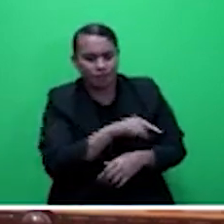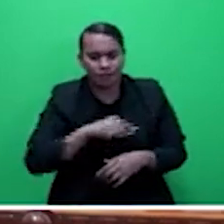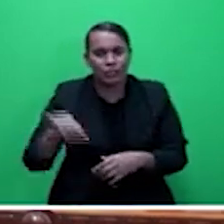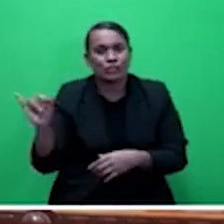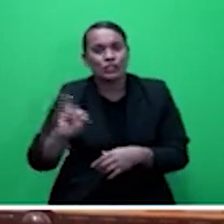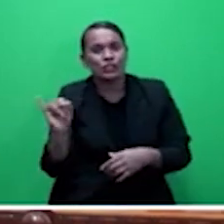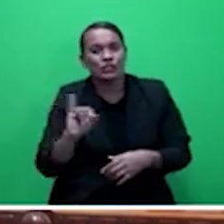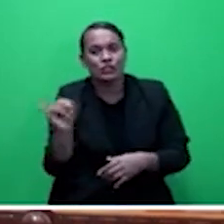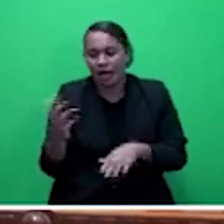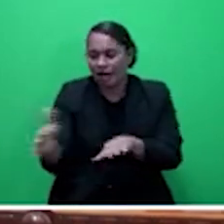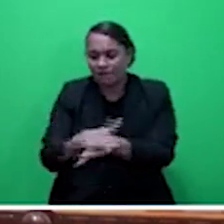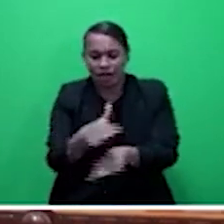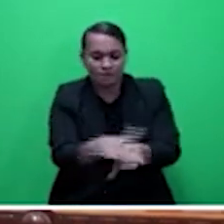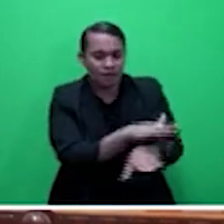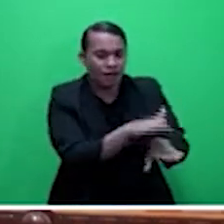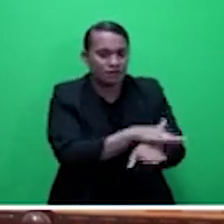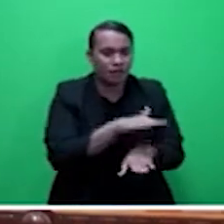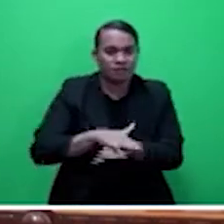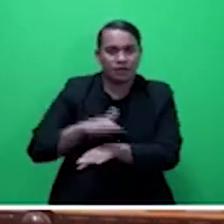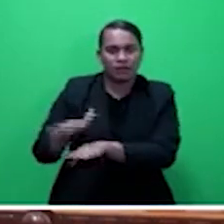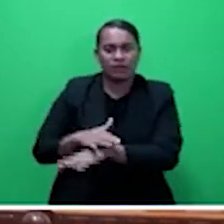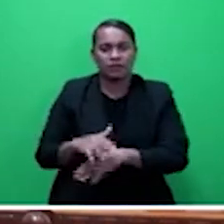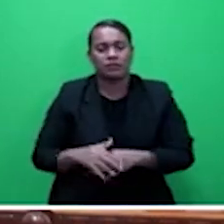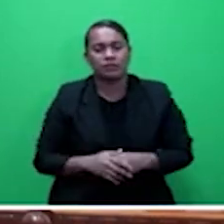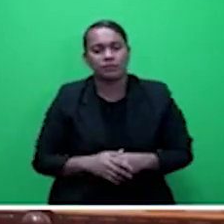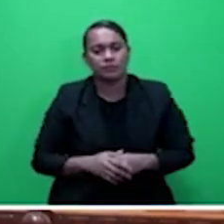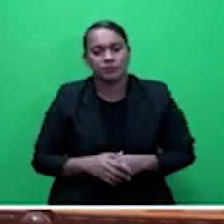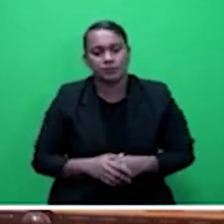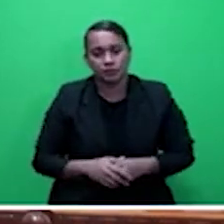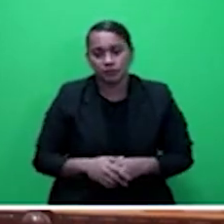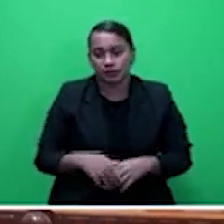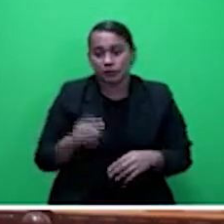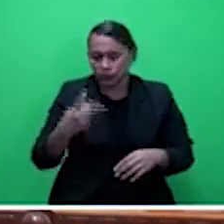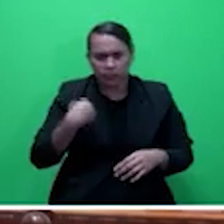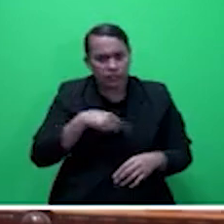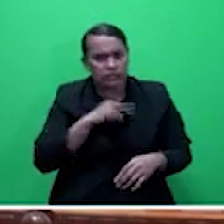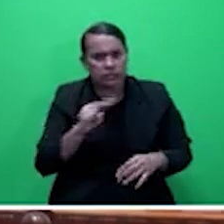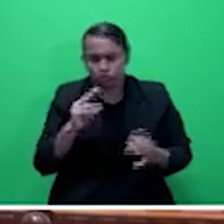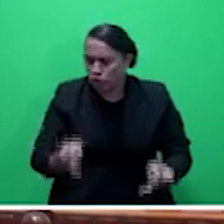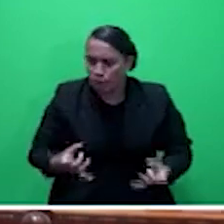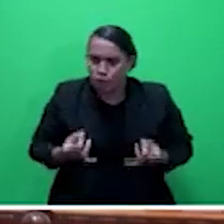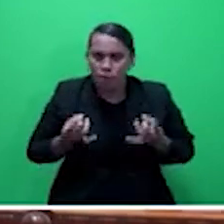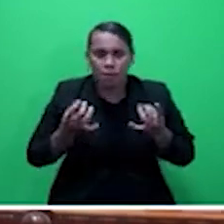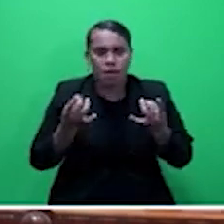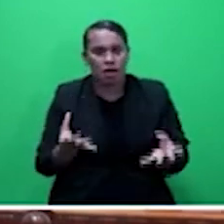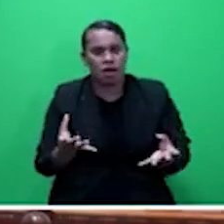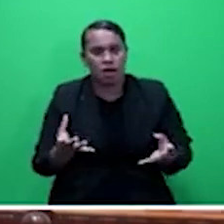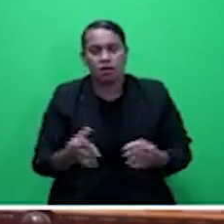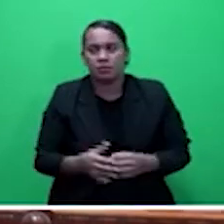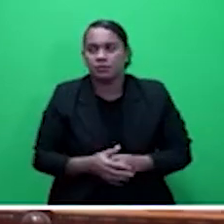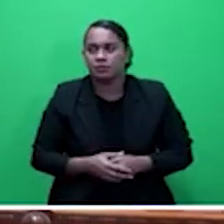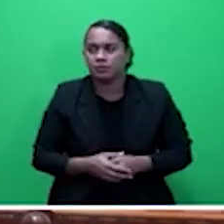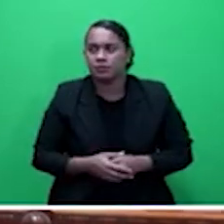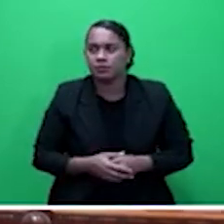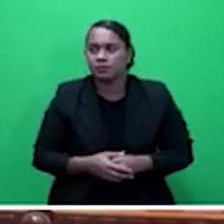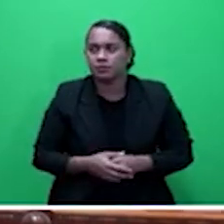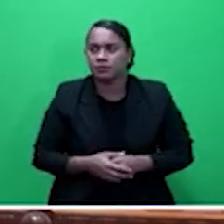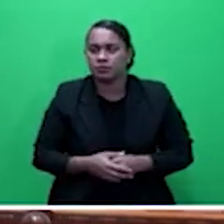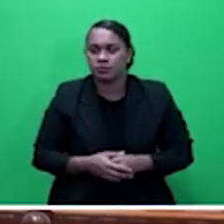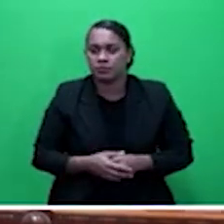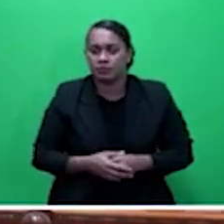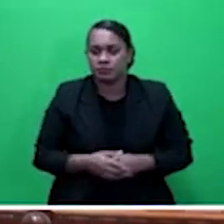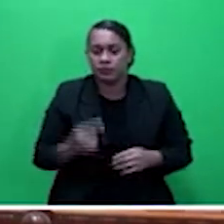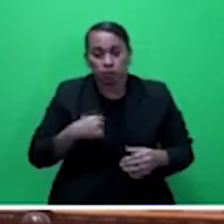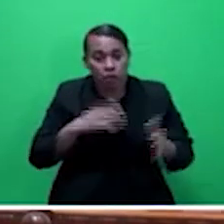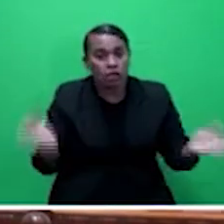insurance. That may have to come one day, honorable speaker. So we should be prepared for it. And I would urge the